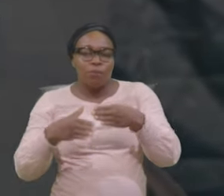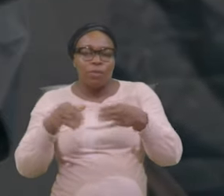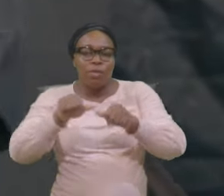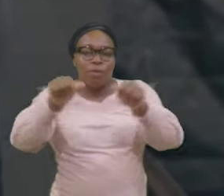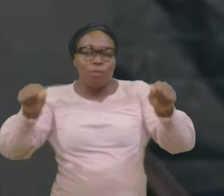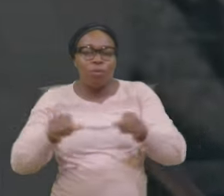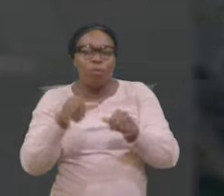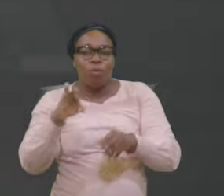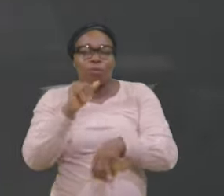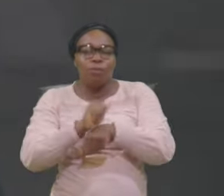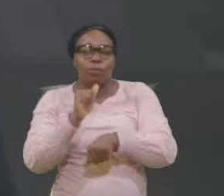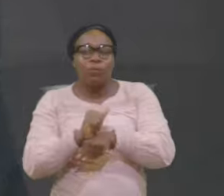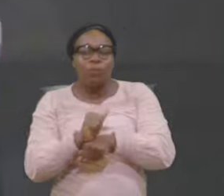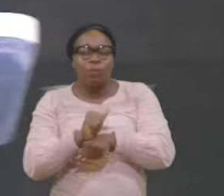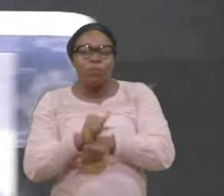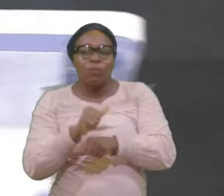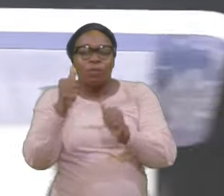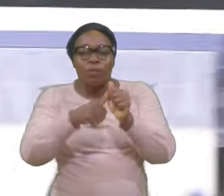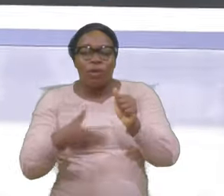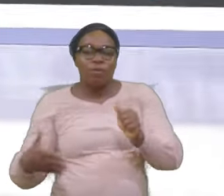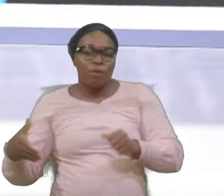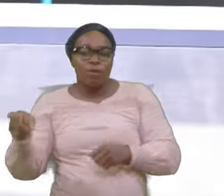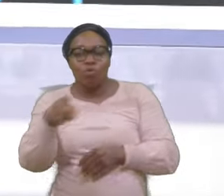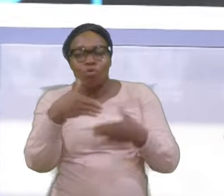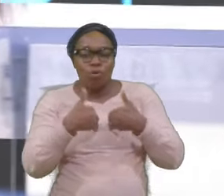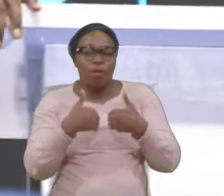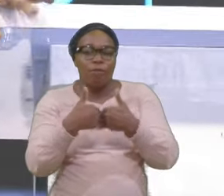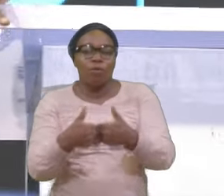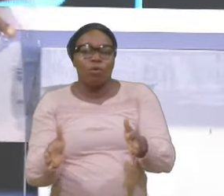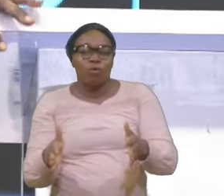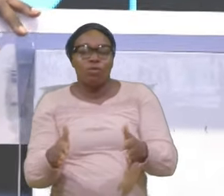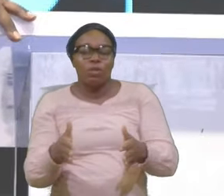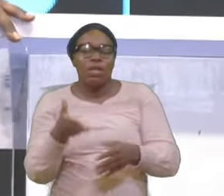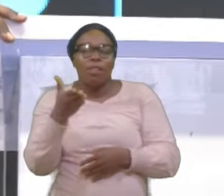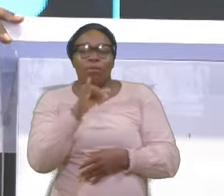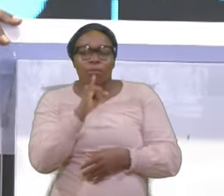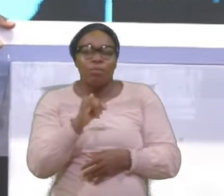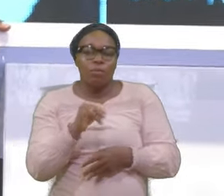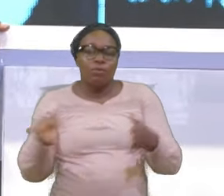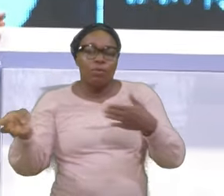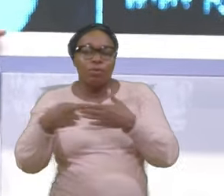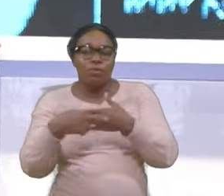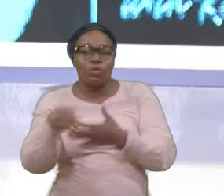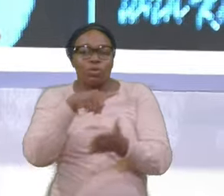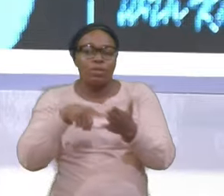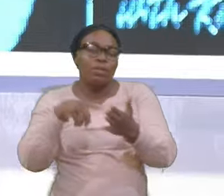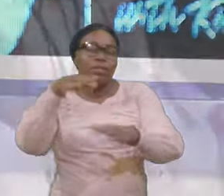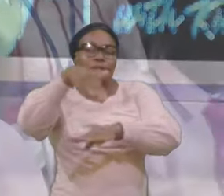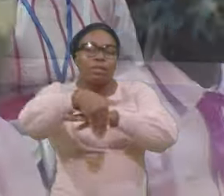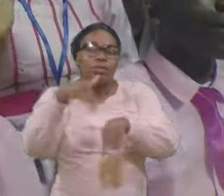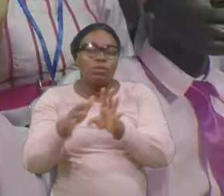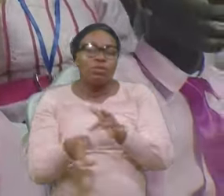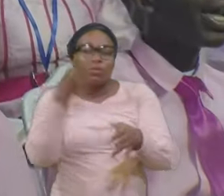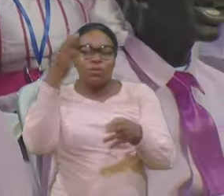occupation Everything You have lost There is Restoration Tonight In Jesus